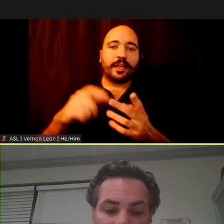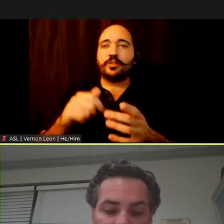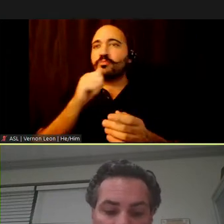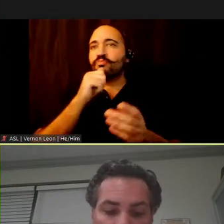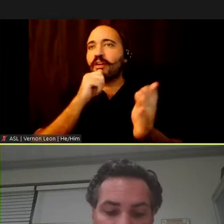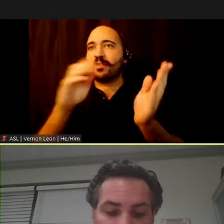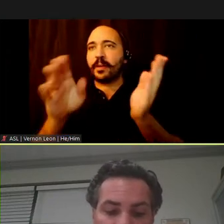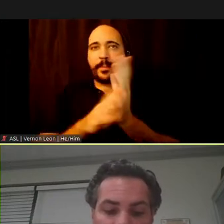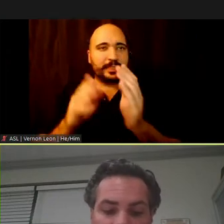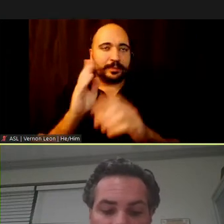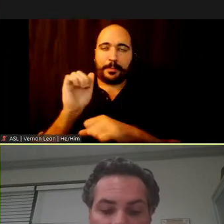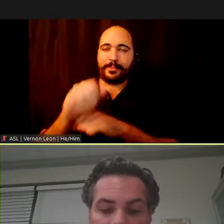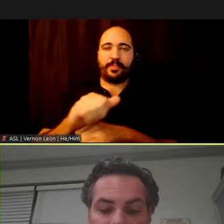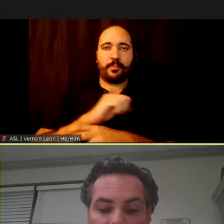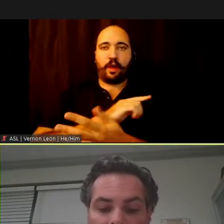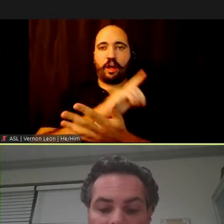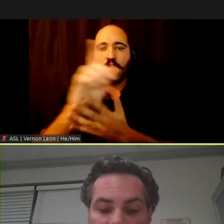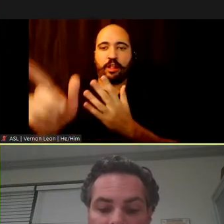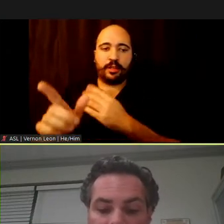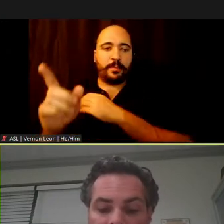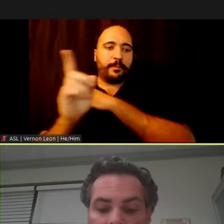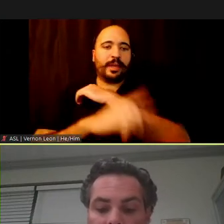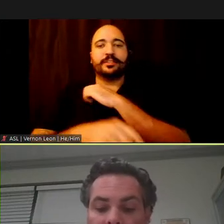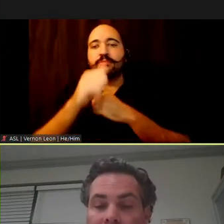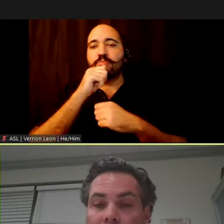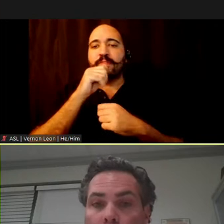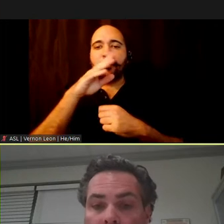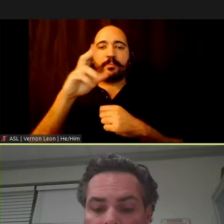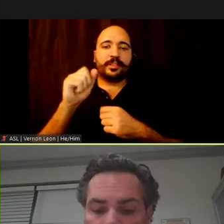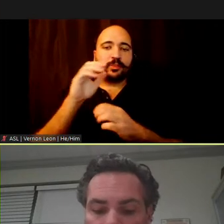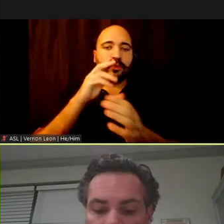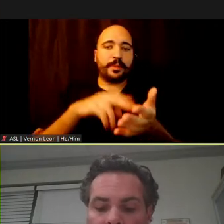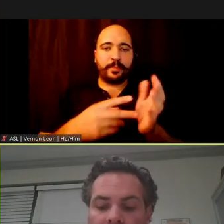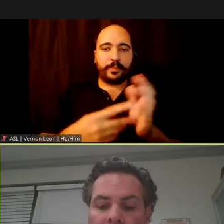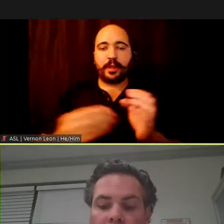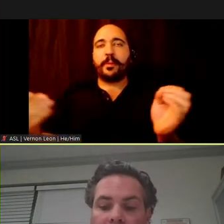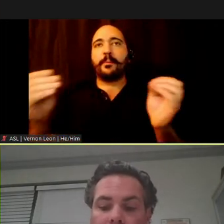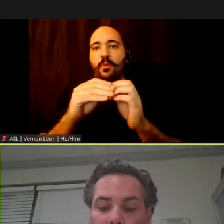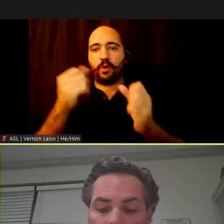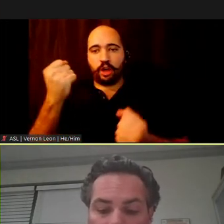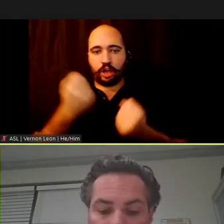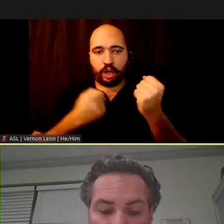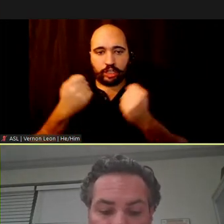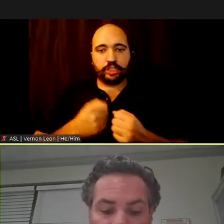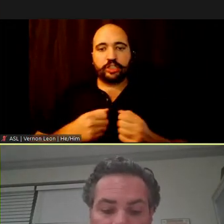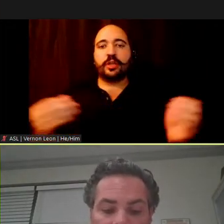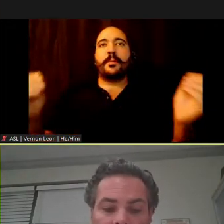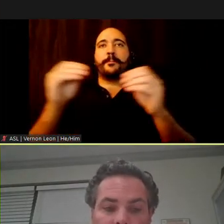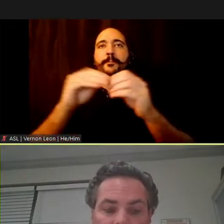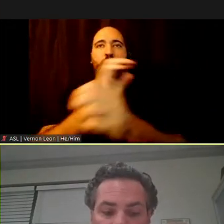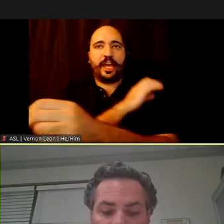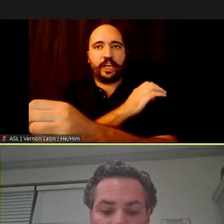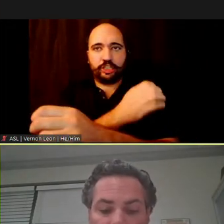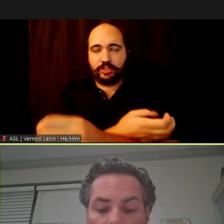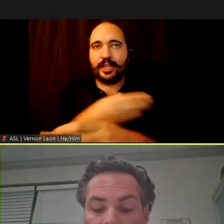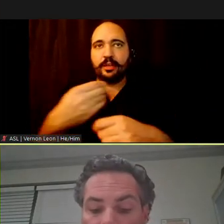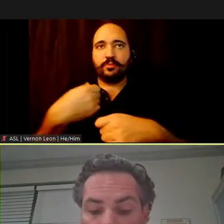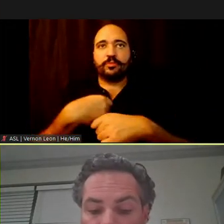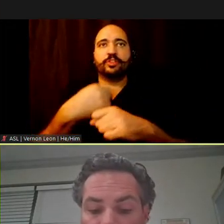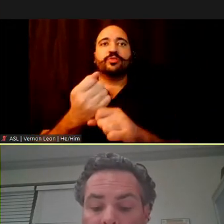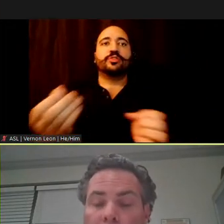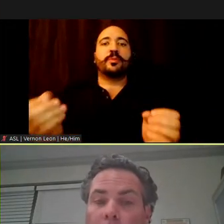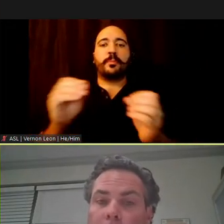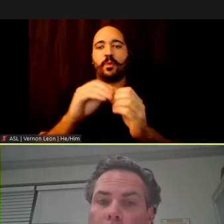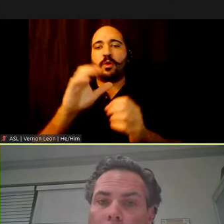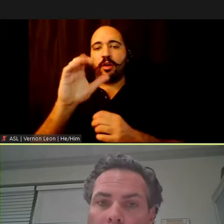buses beat them all. Penalizing private buses will mean more cars using more energy and producing more